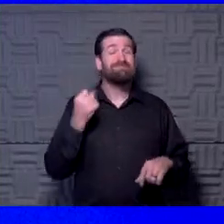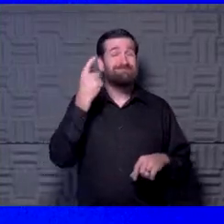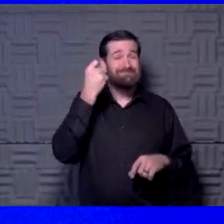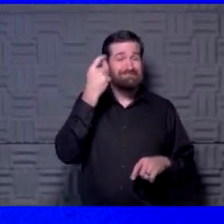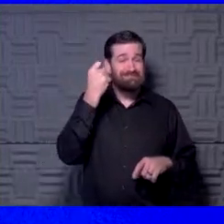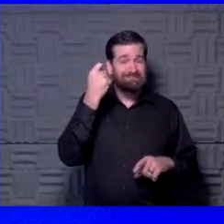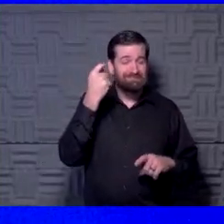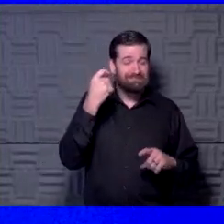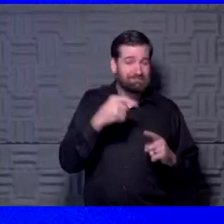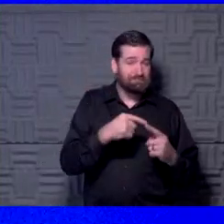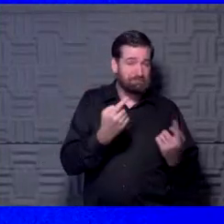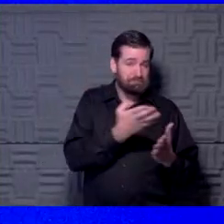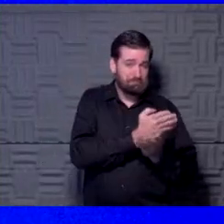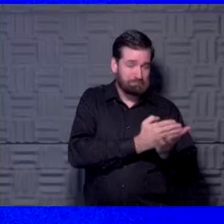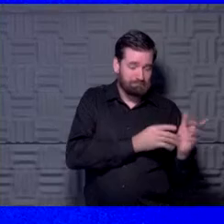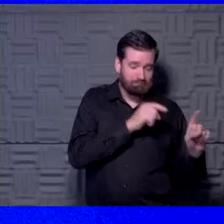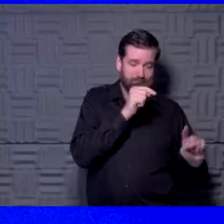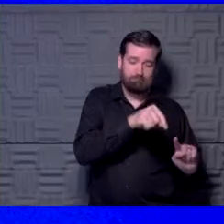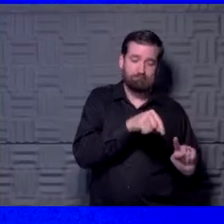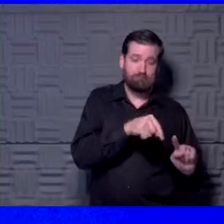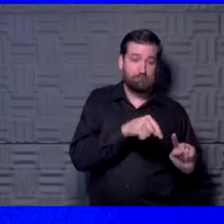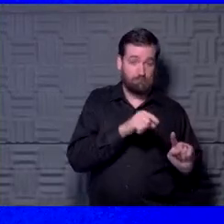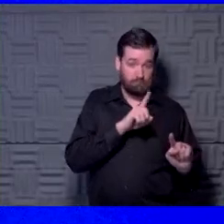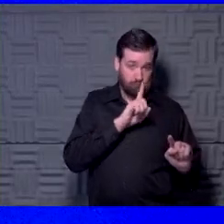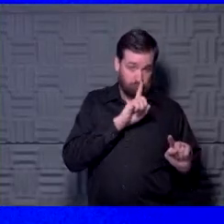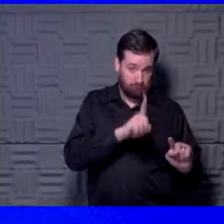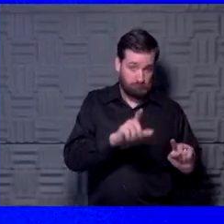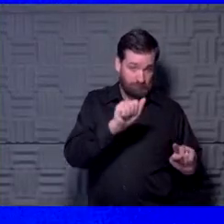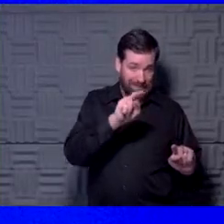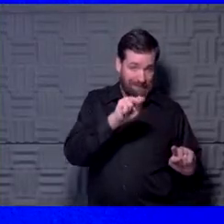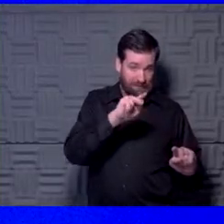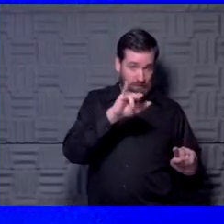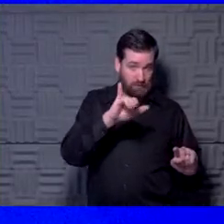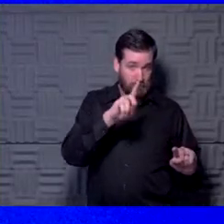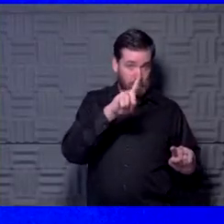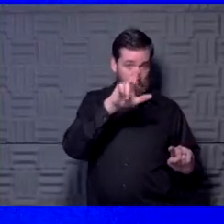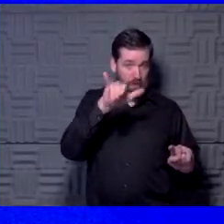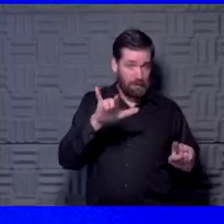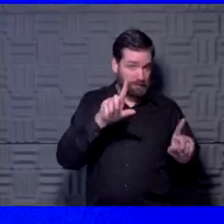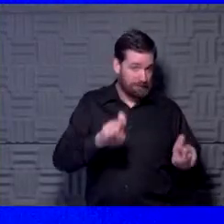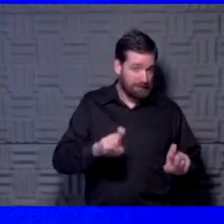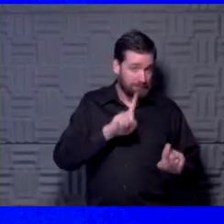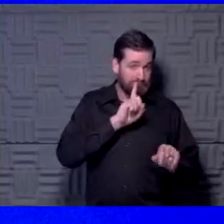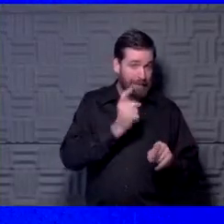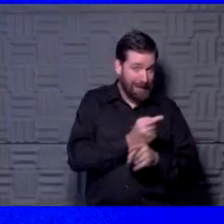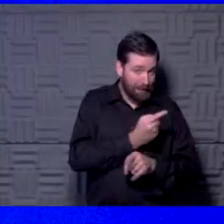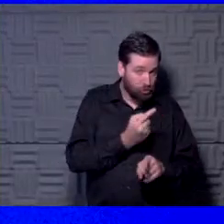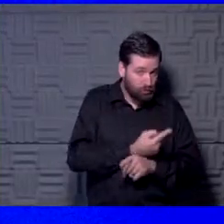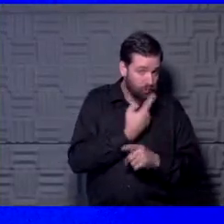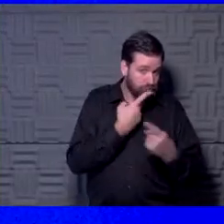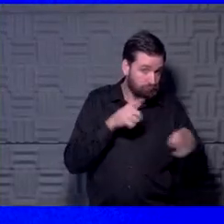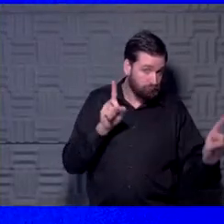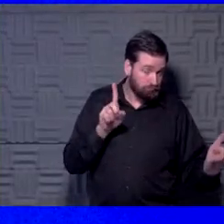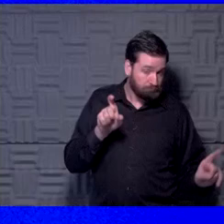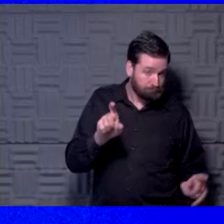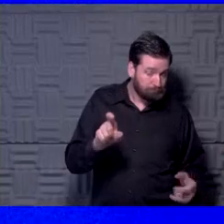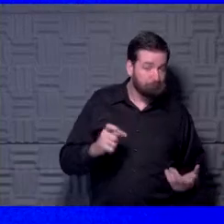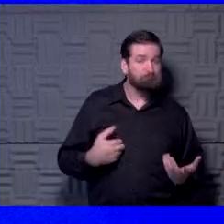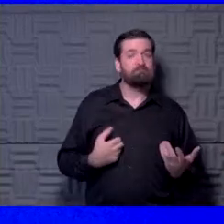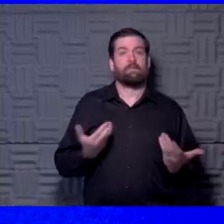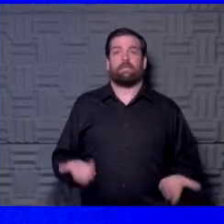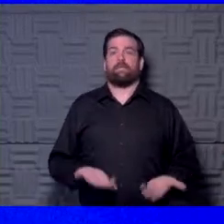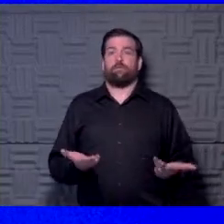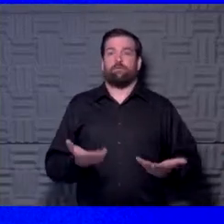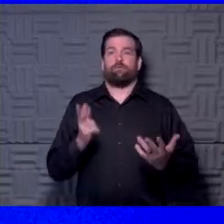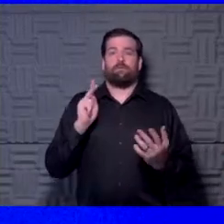caveat to that as being is, are we sure that the antibody testing that you're getting is accurate? So that's the other issue here. We know here at the